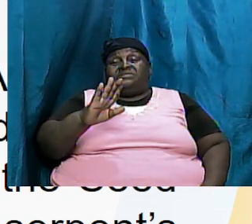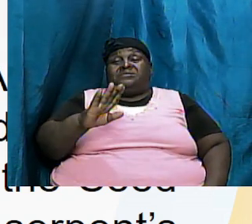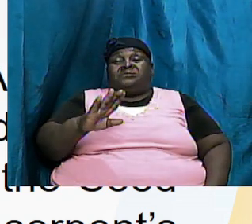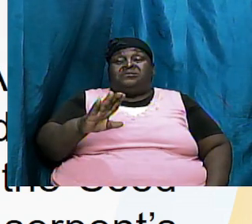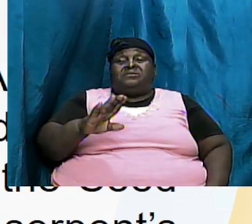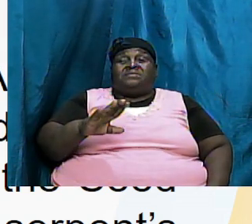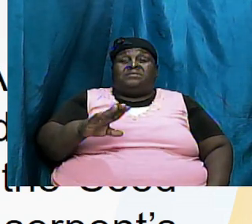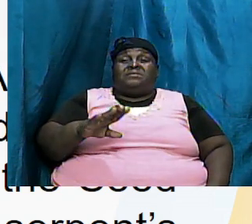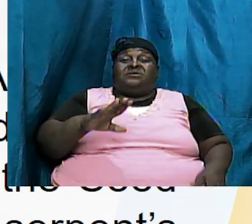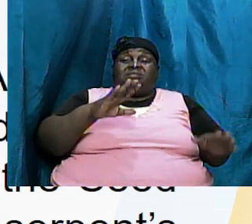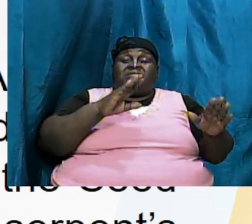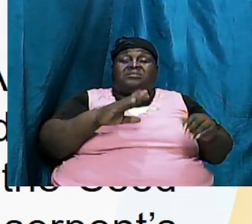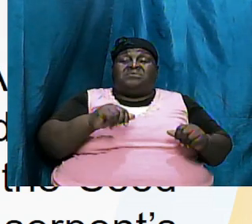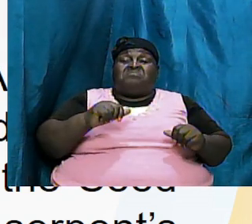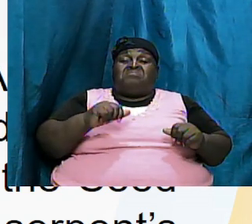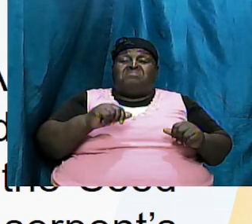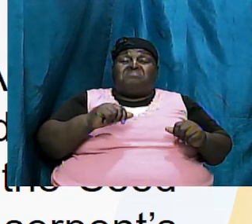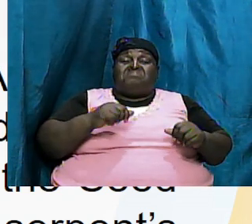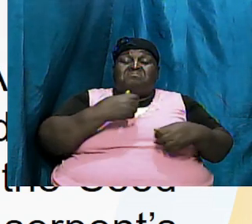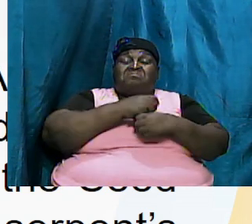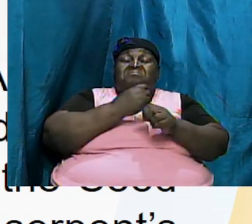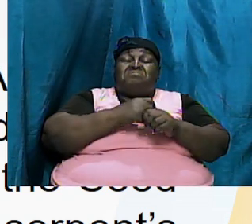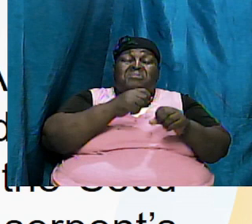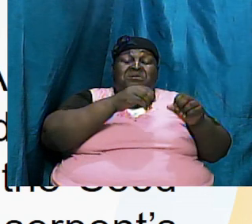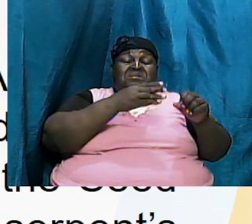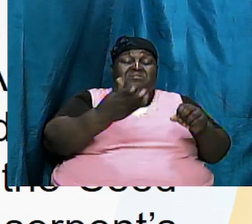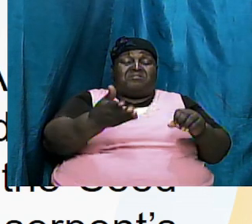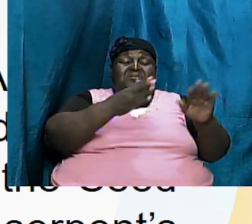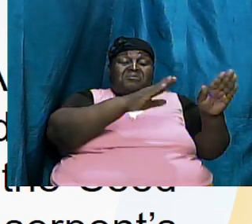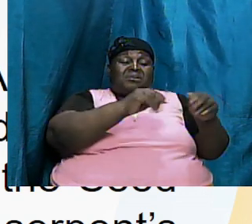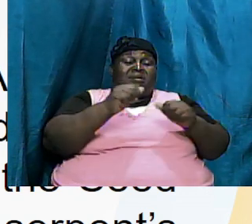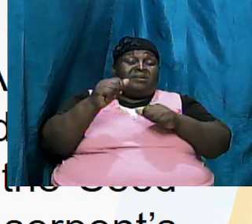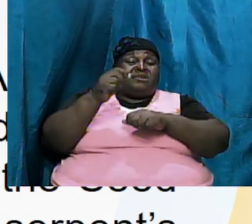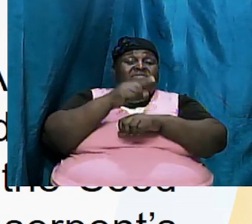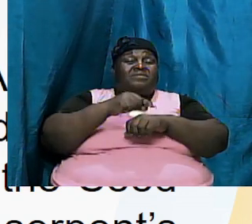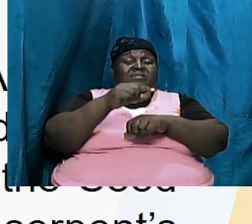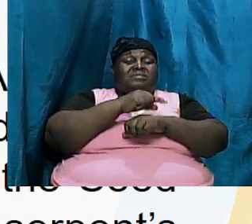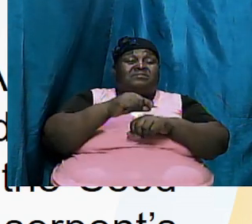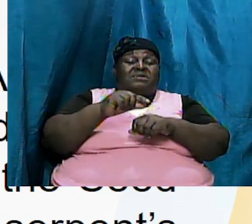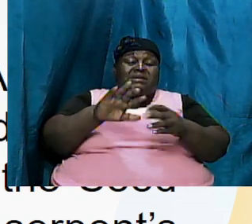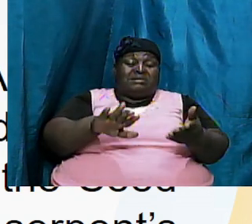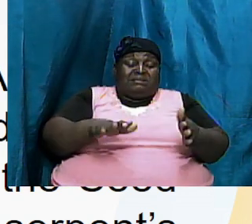expelled them from the garden even though death